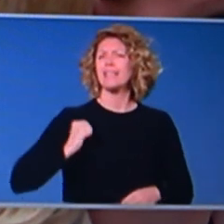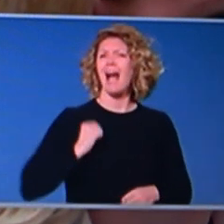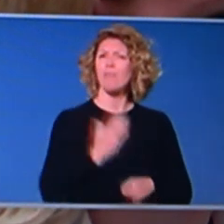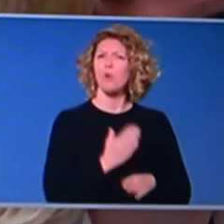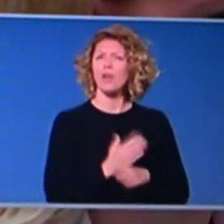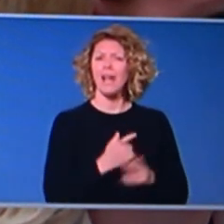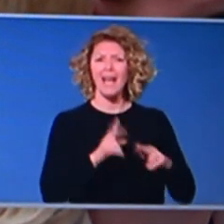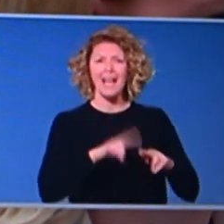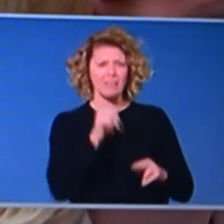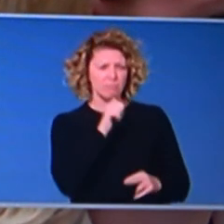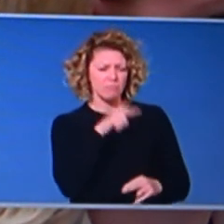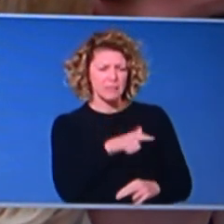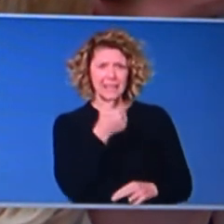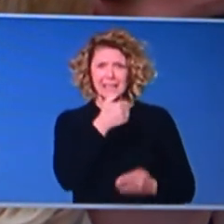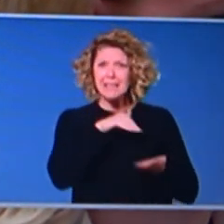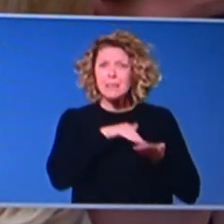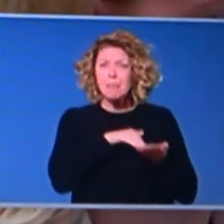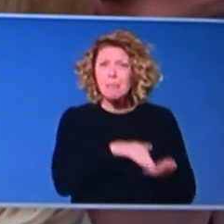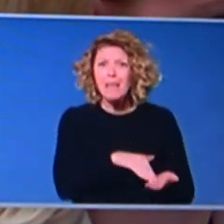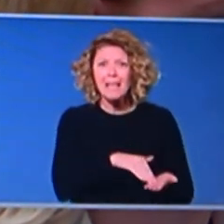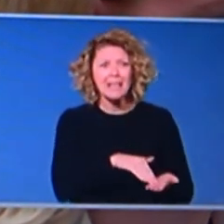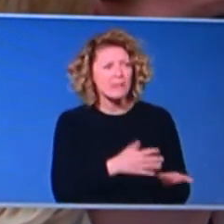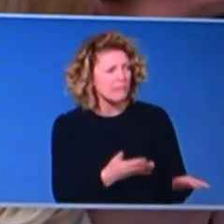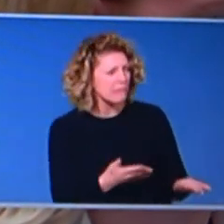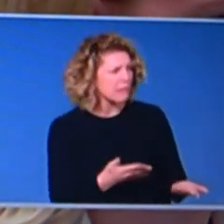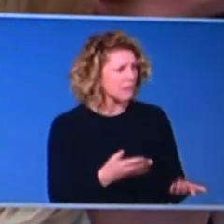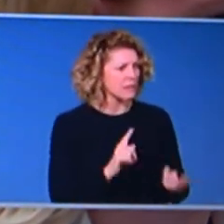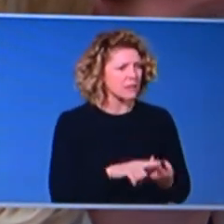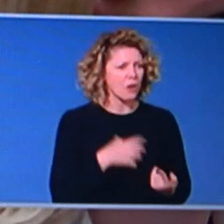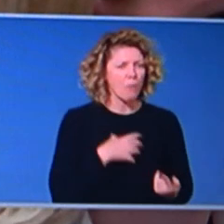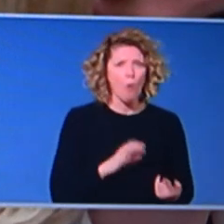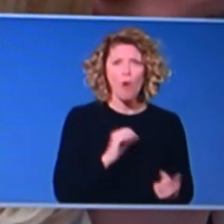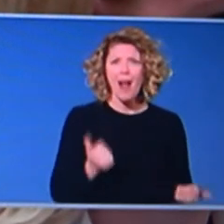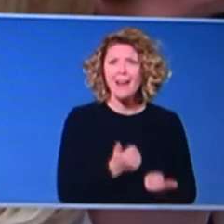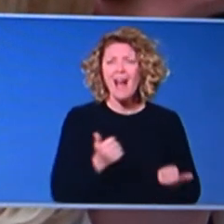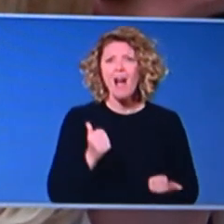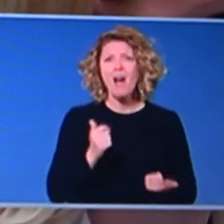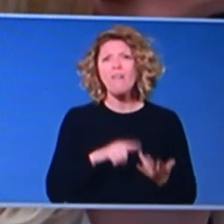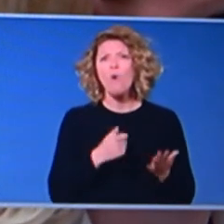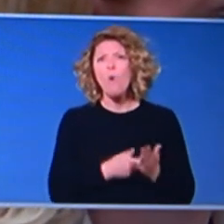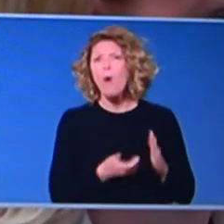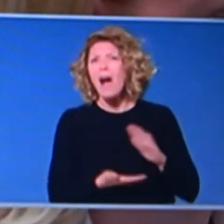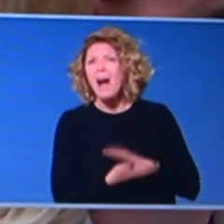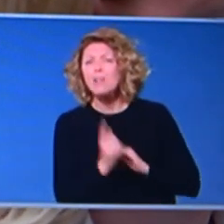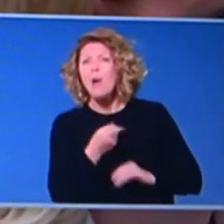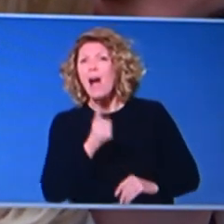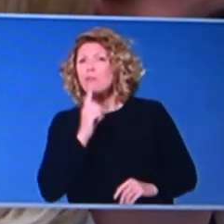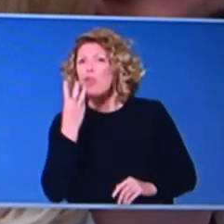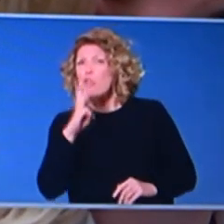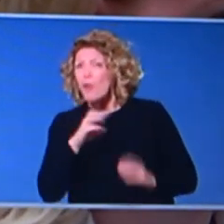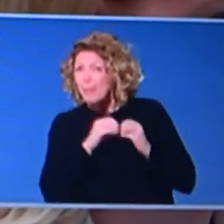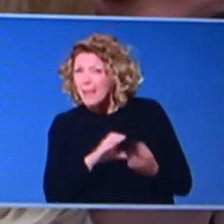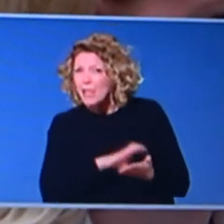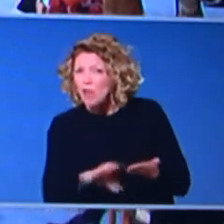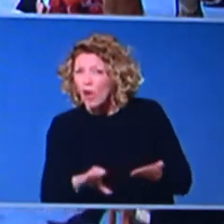commit to expand the eligible criteria for that program? Or is it possible it could come in at less than $130 billion? Uh, the